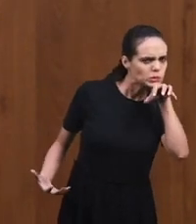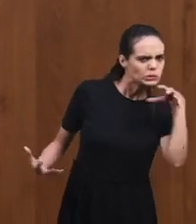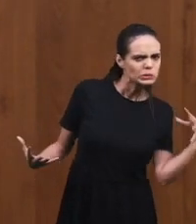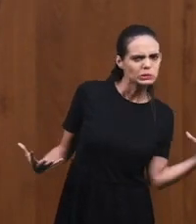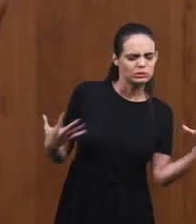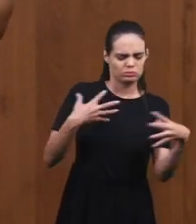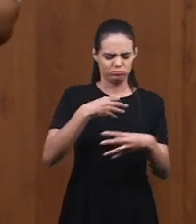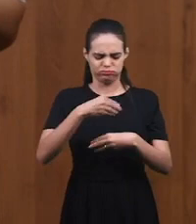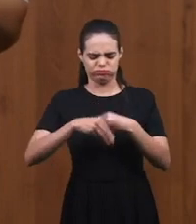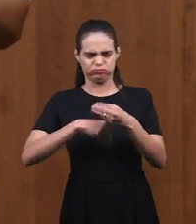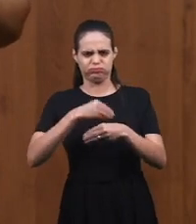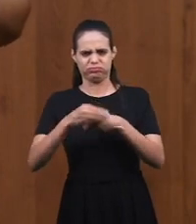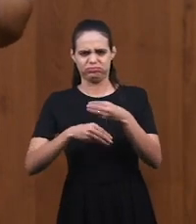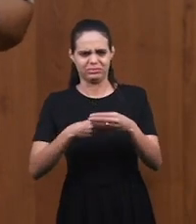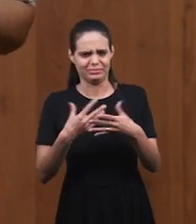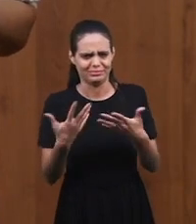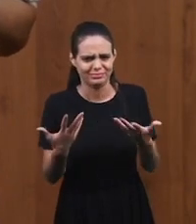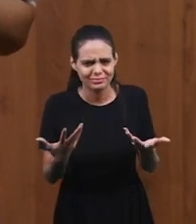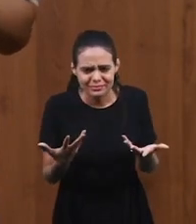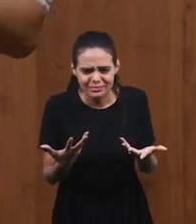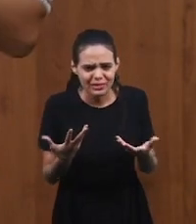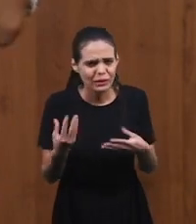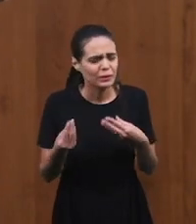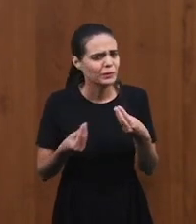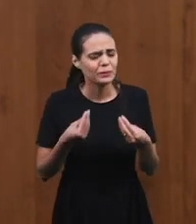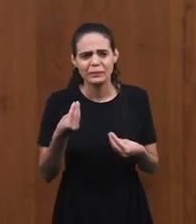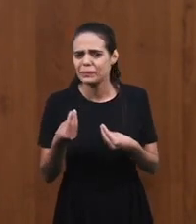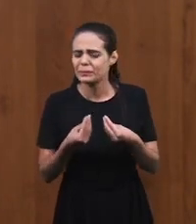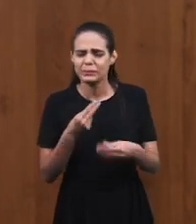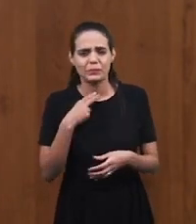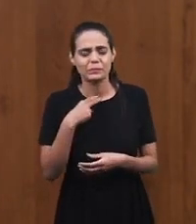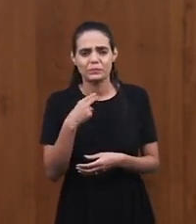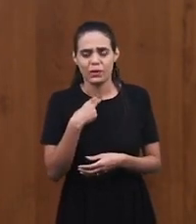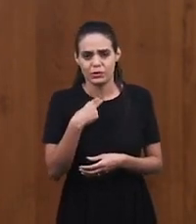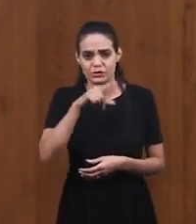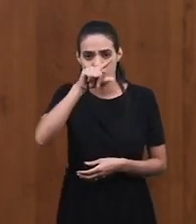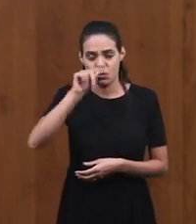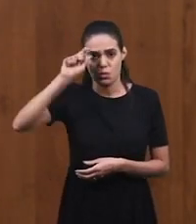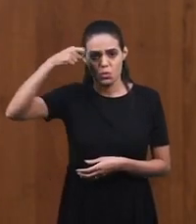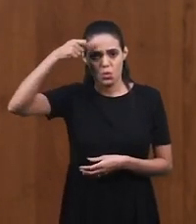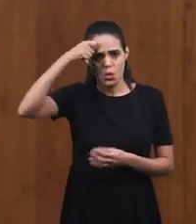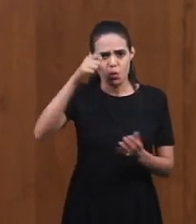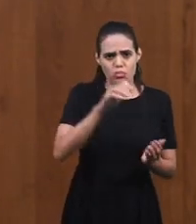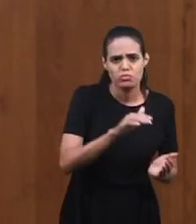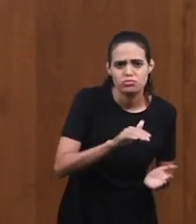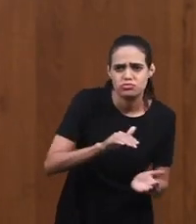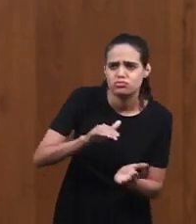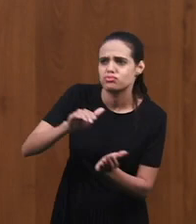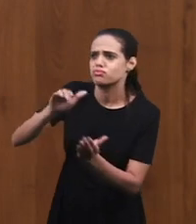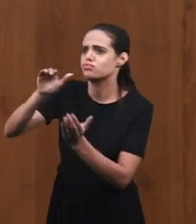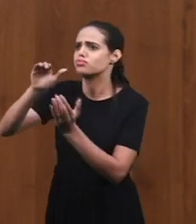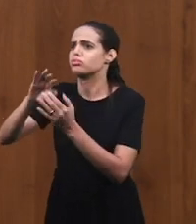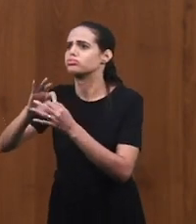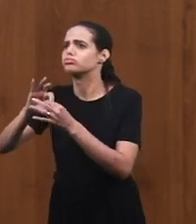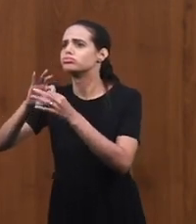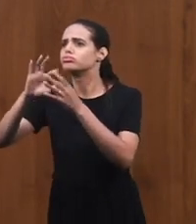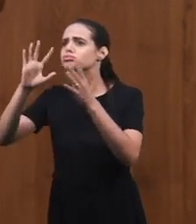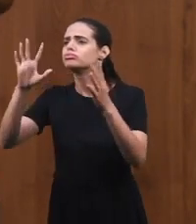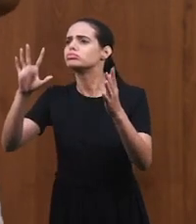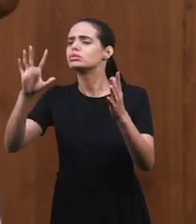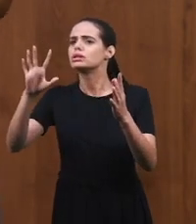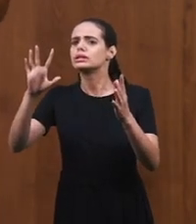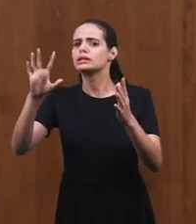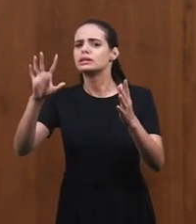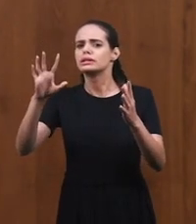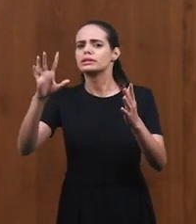start taking little things that are out that are contaminated. We will be contaminated with all these